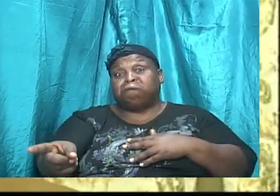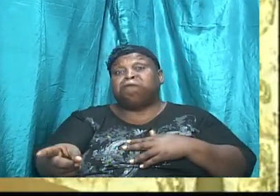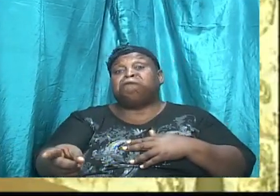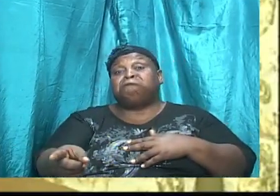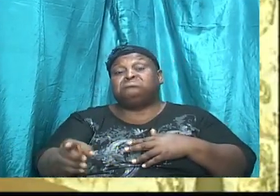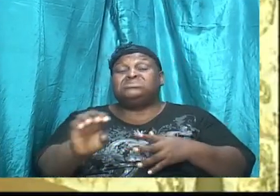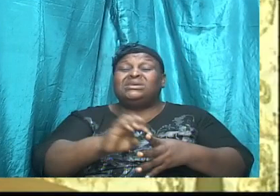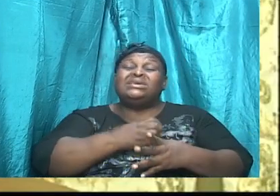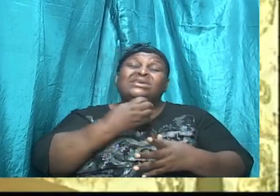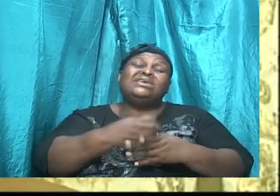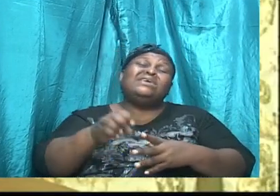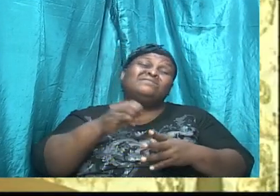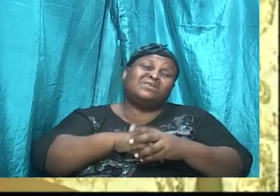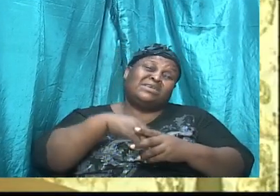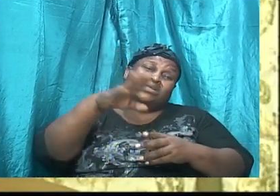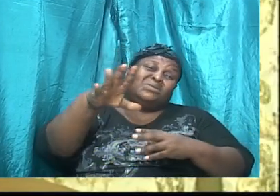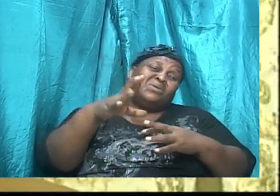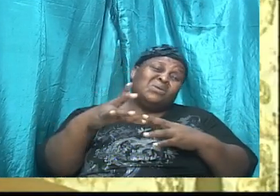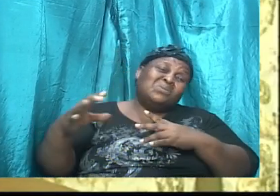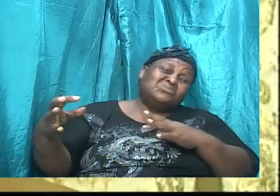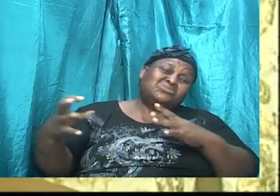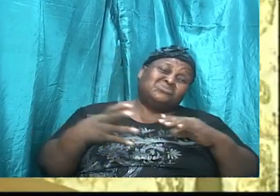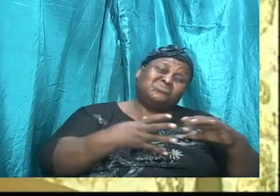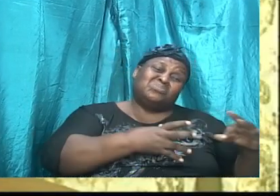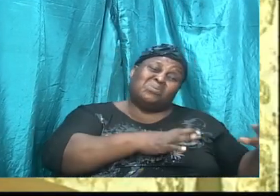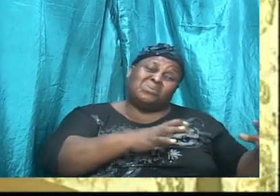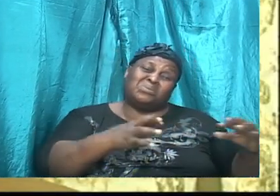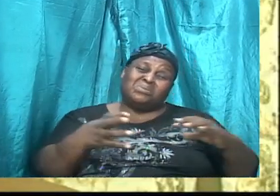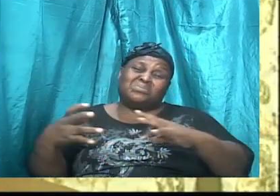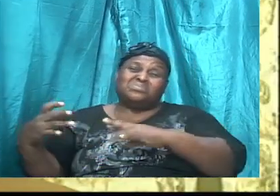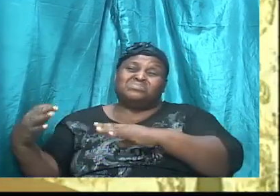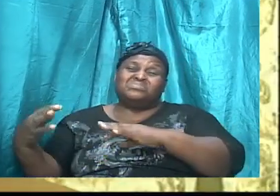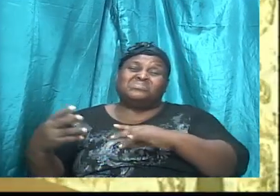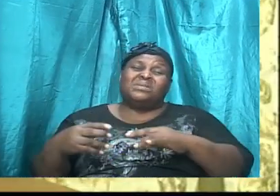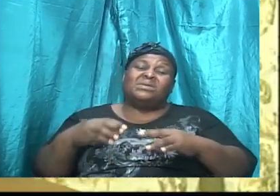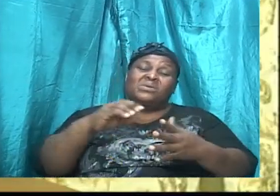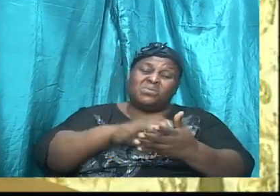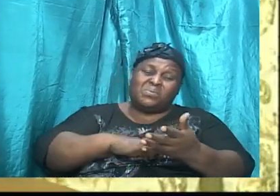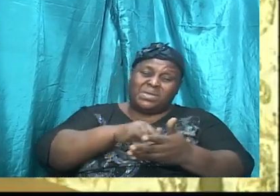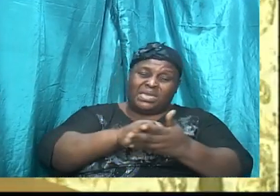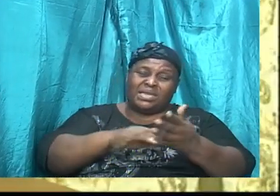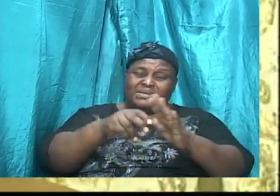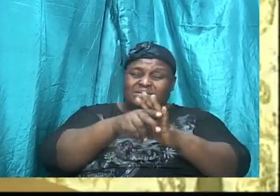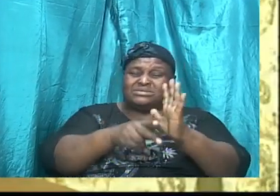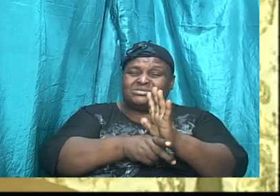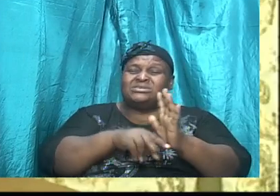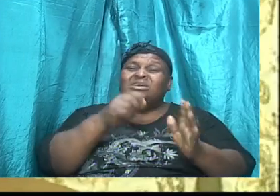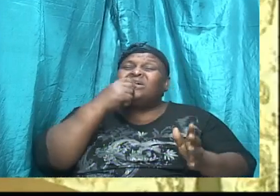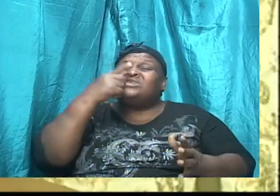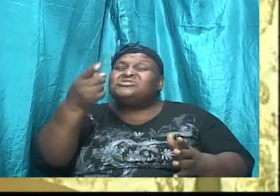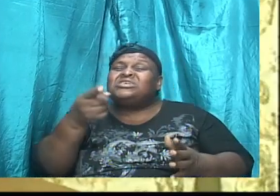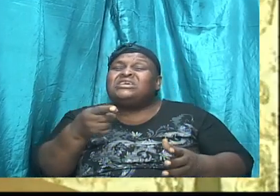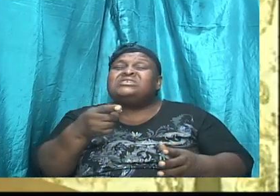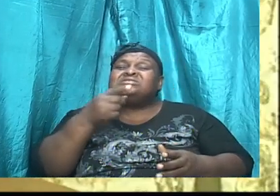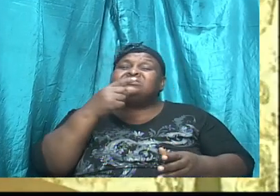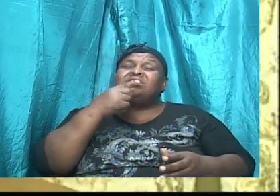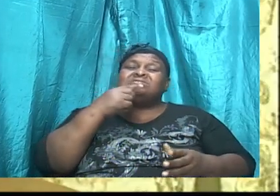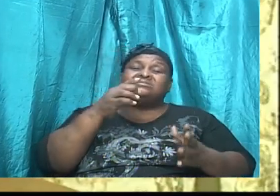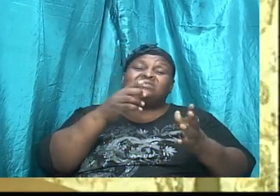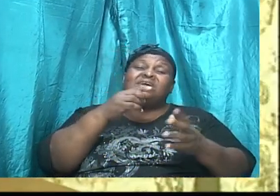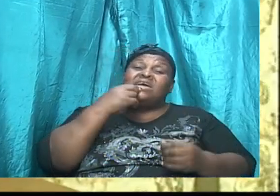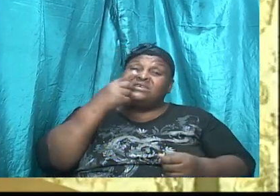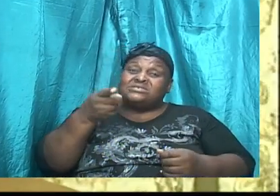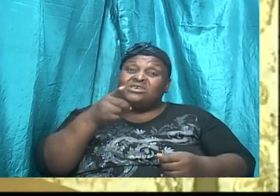even in your struggles, even in your weakness, Jesus declares that you are more